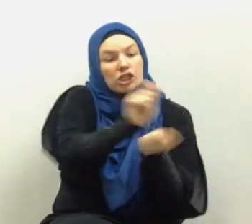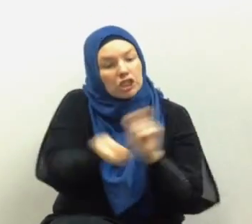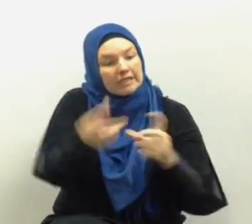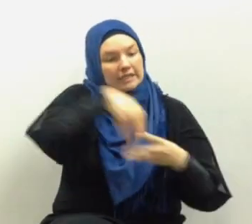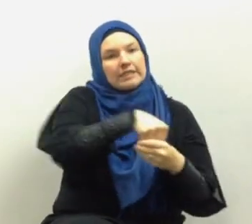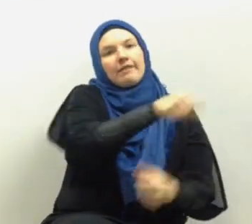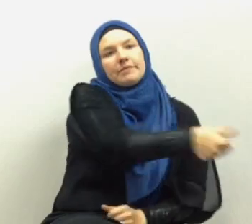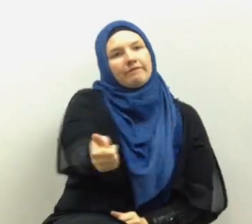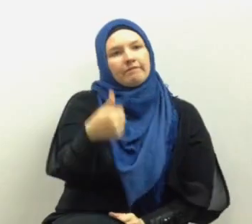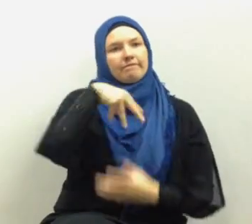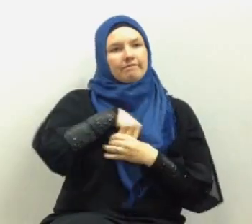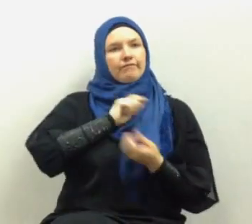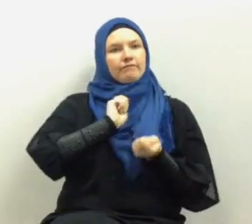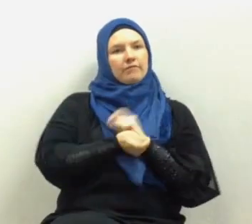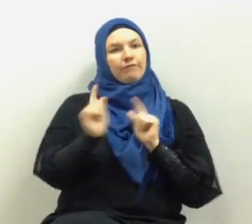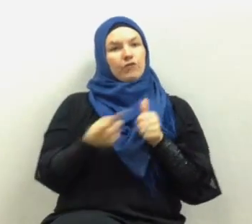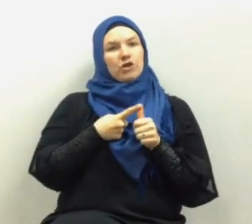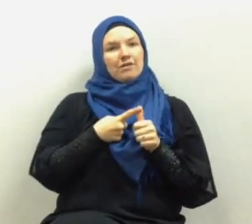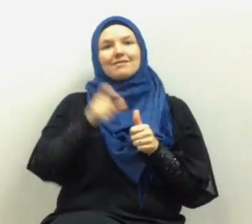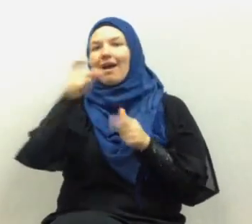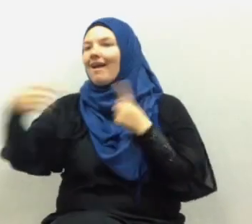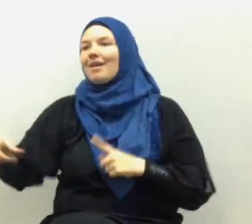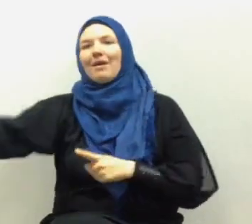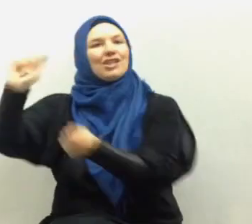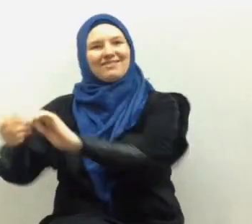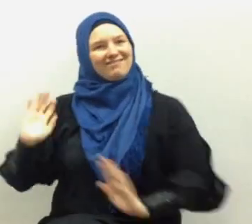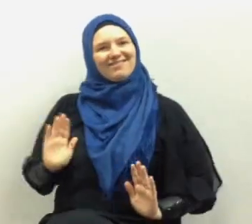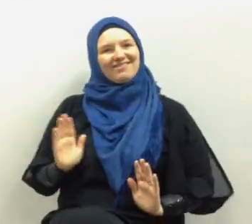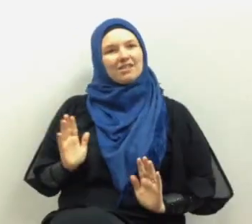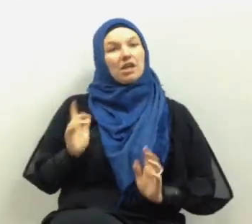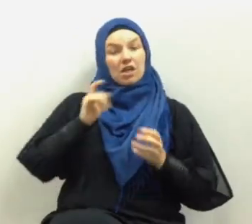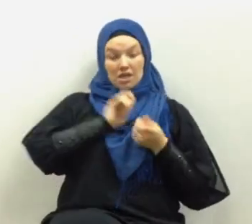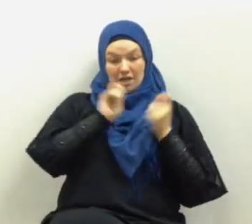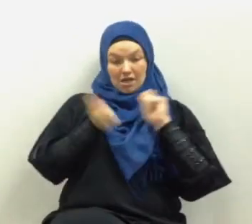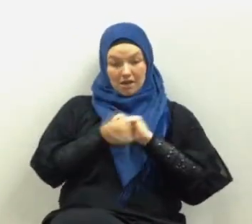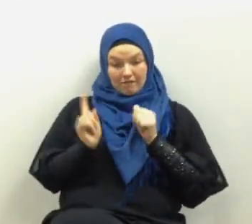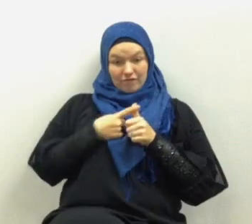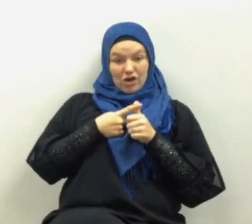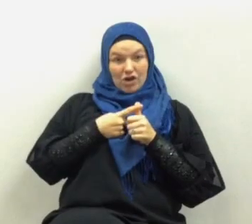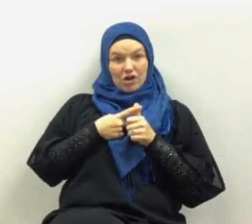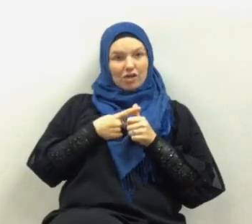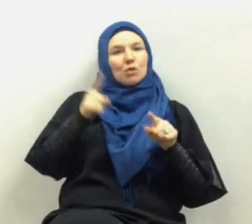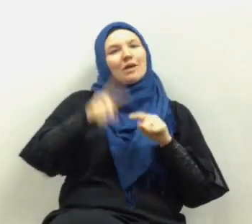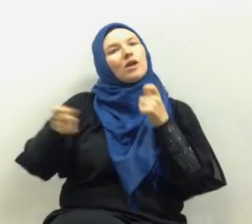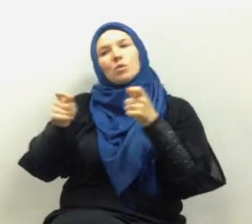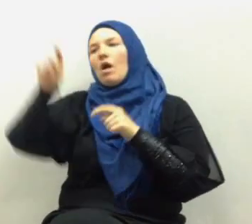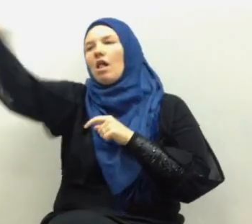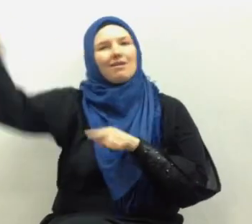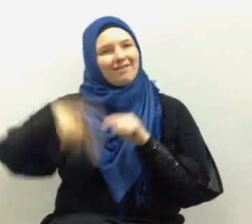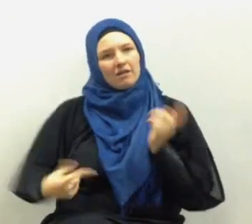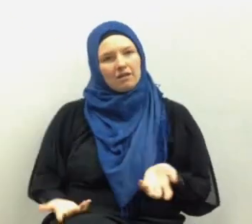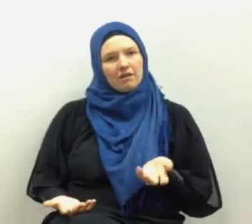they change what's in themselves not what is in their enemies you don't control your